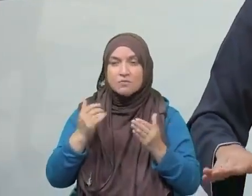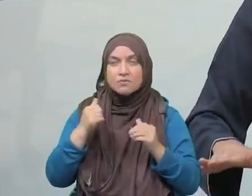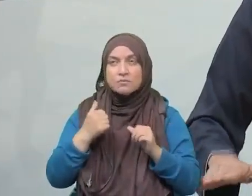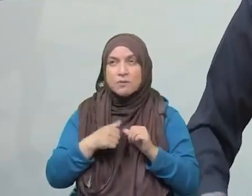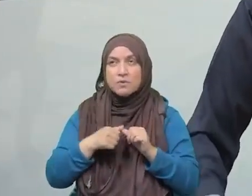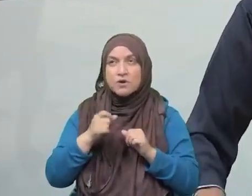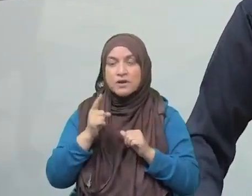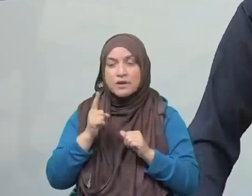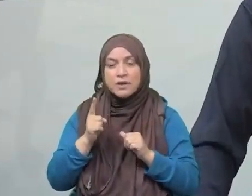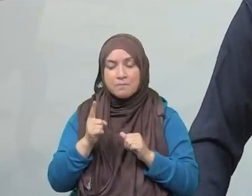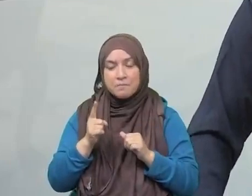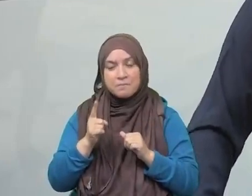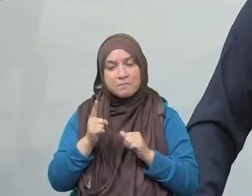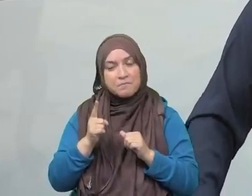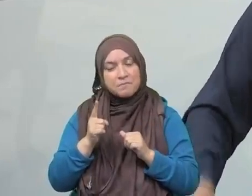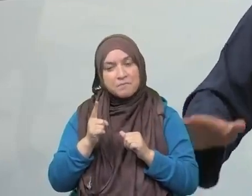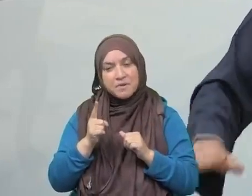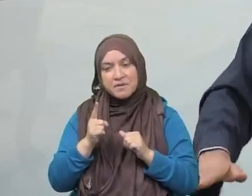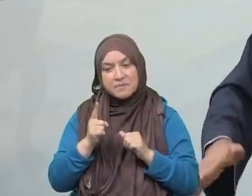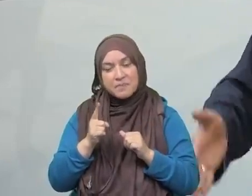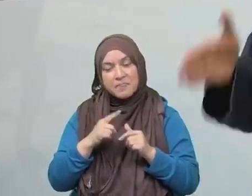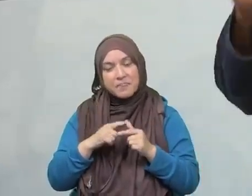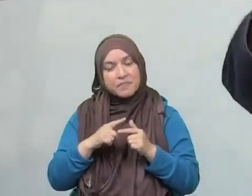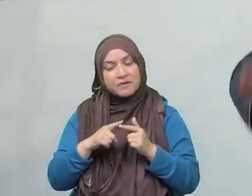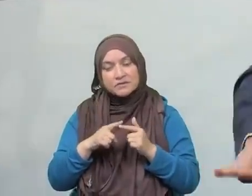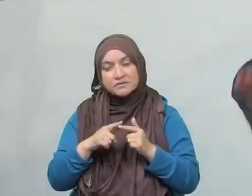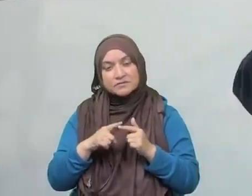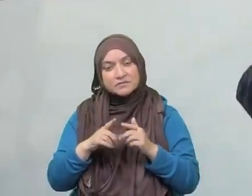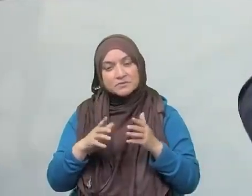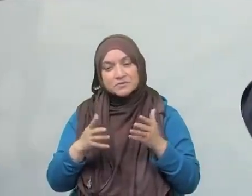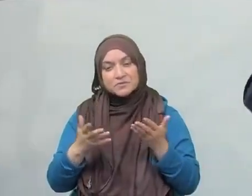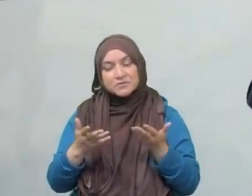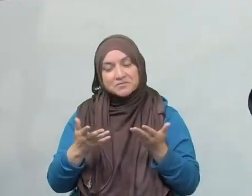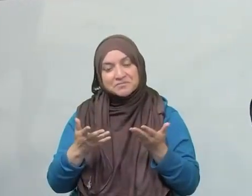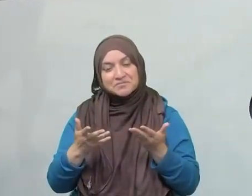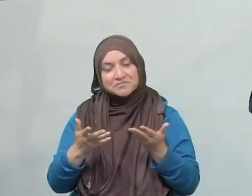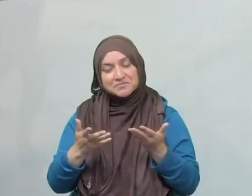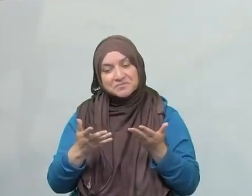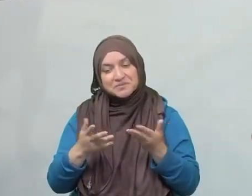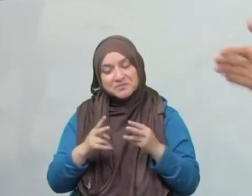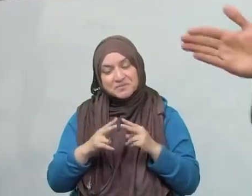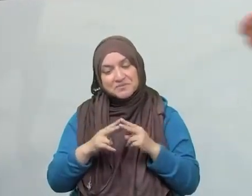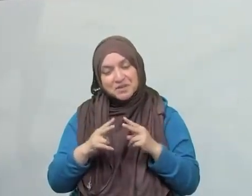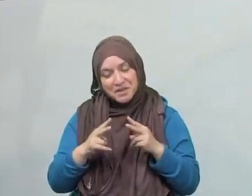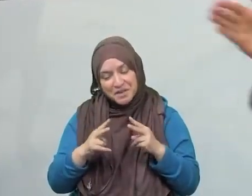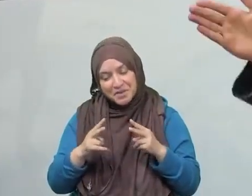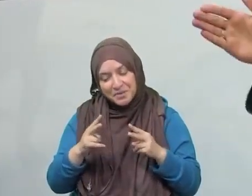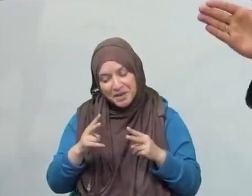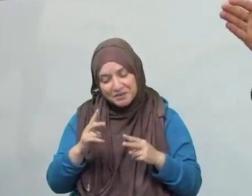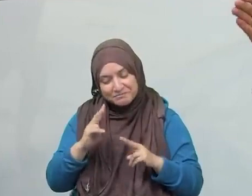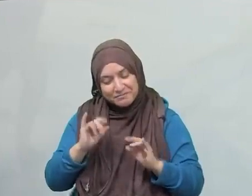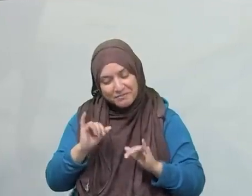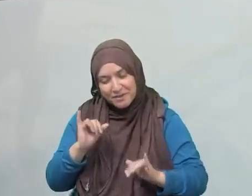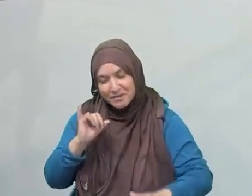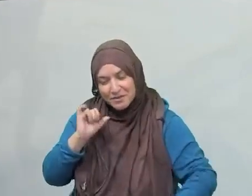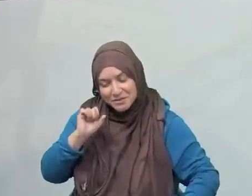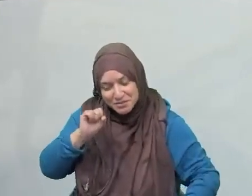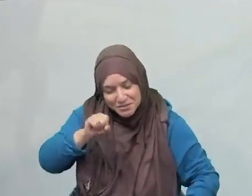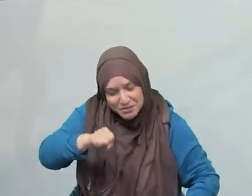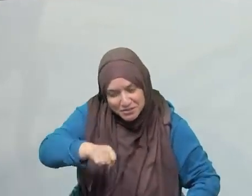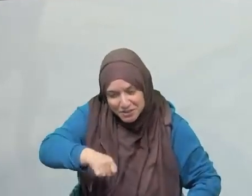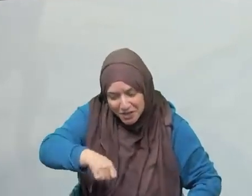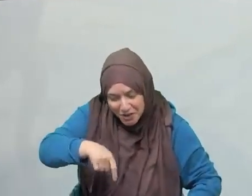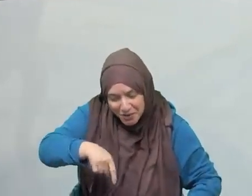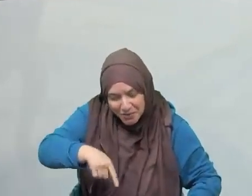would make sujood, then the Prophet would focus entirely on dhikr and dua. And so the ulema say, what we see